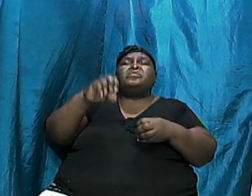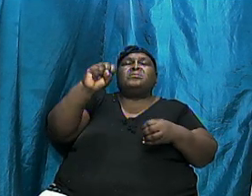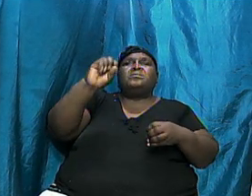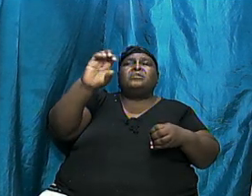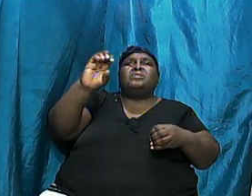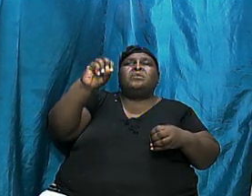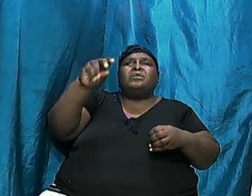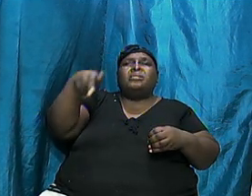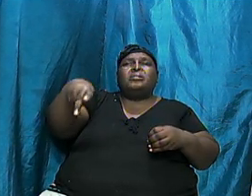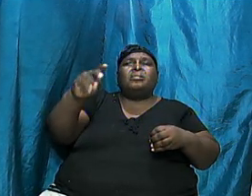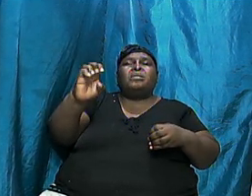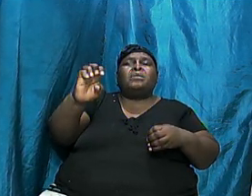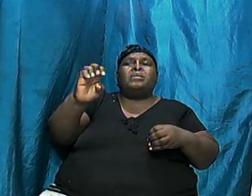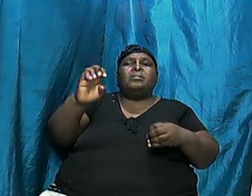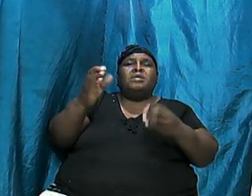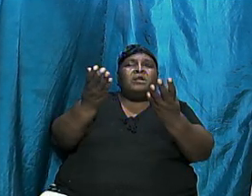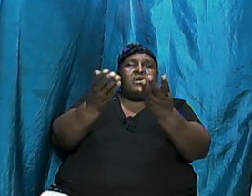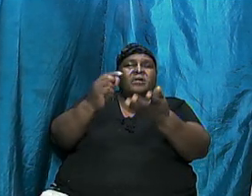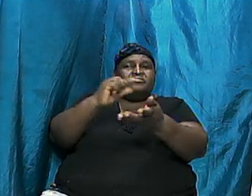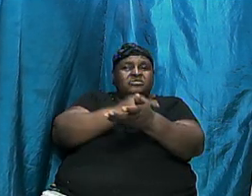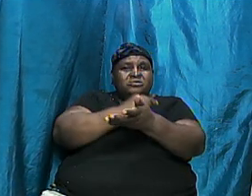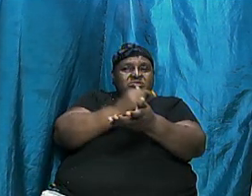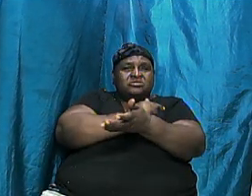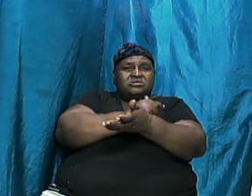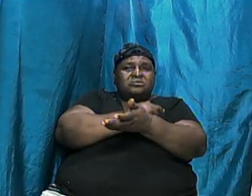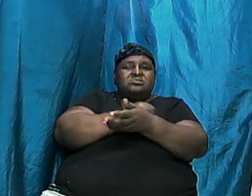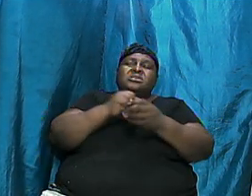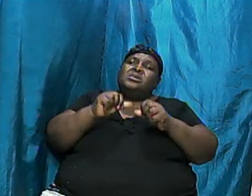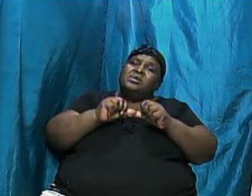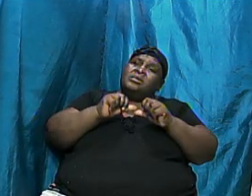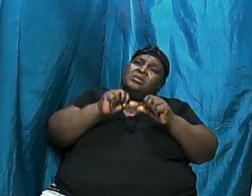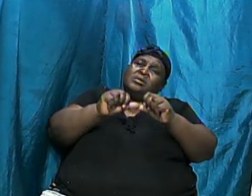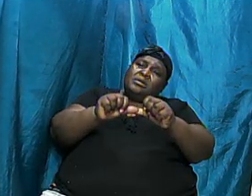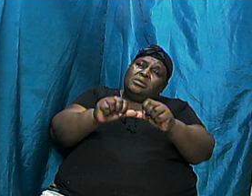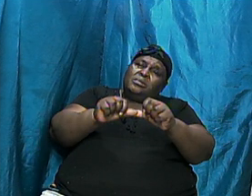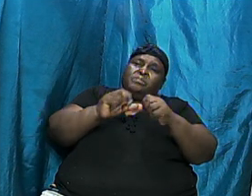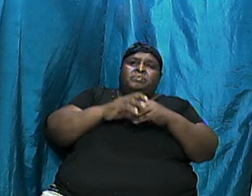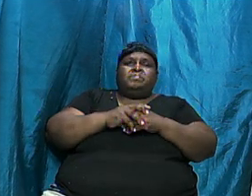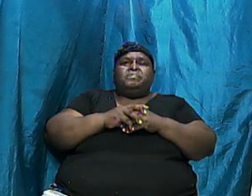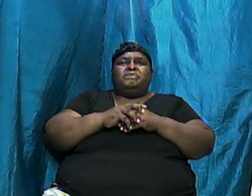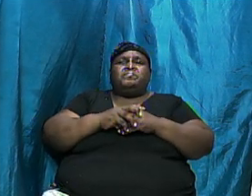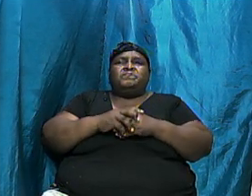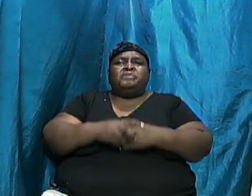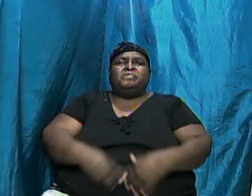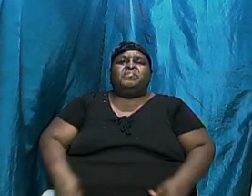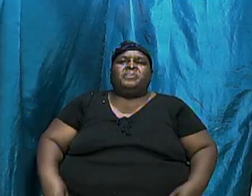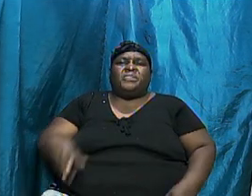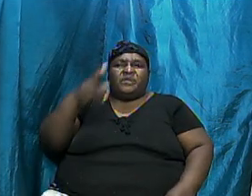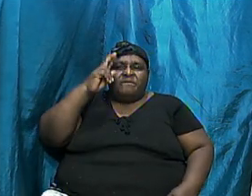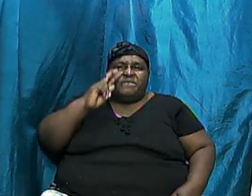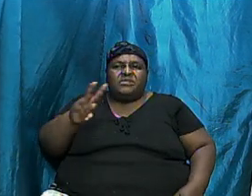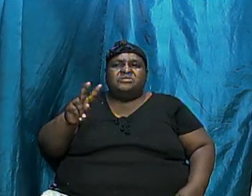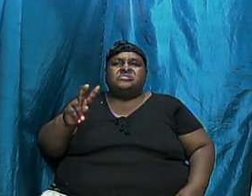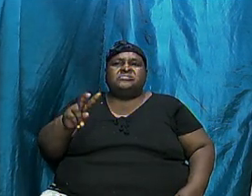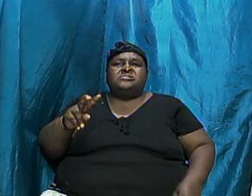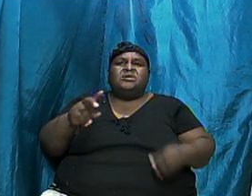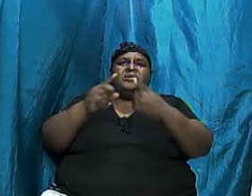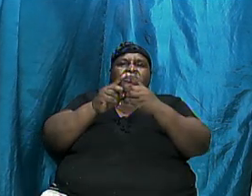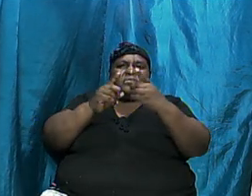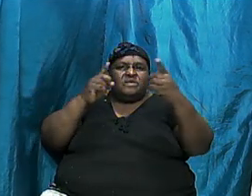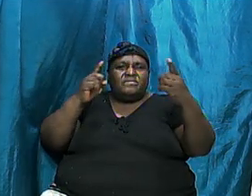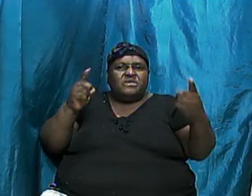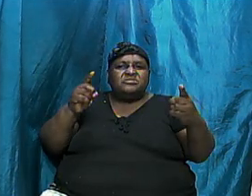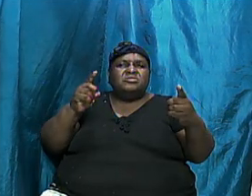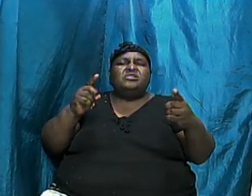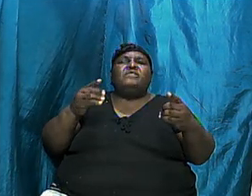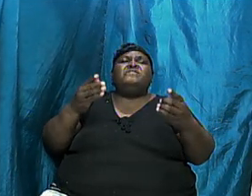on and went into the divisions of the book.